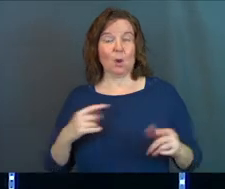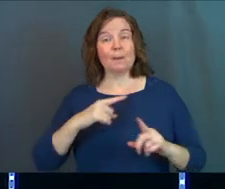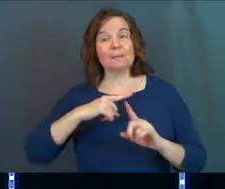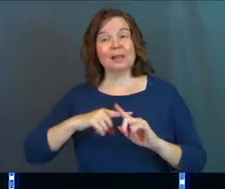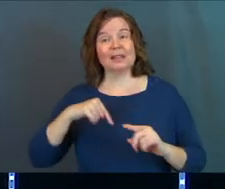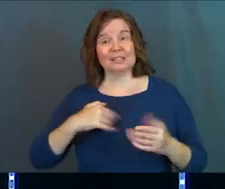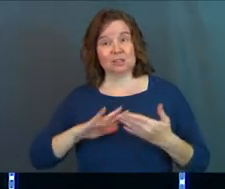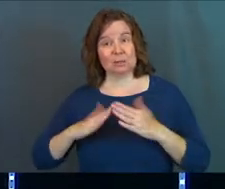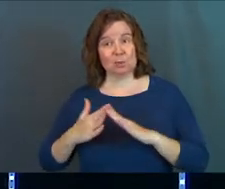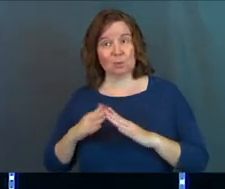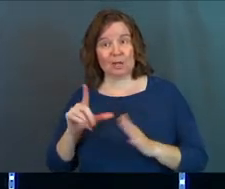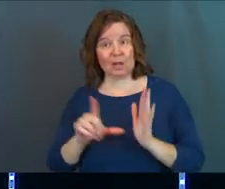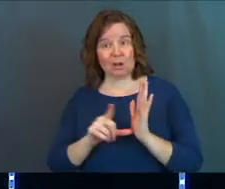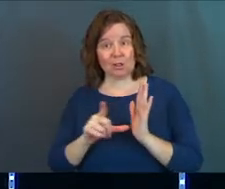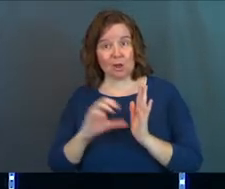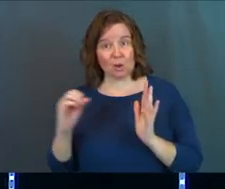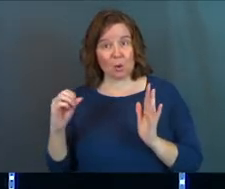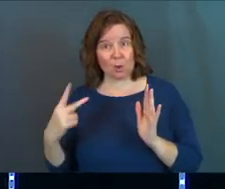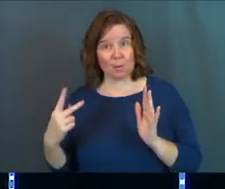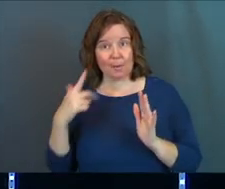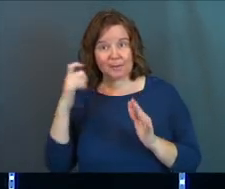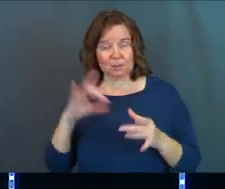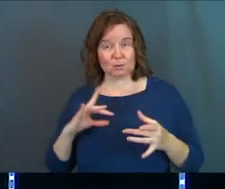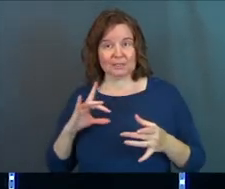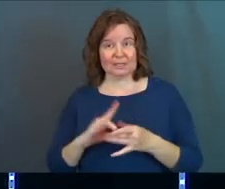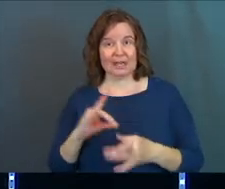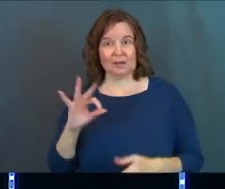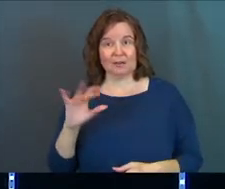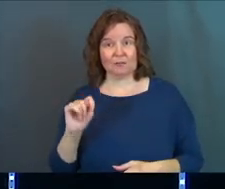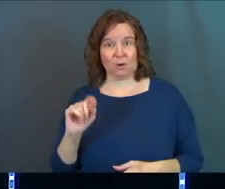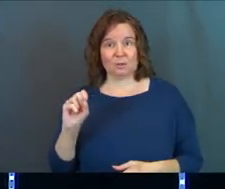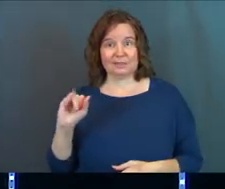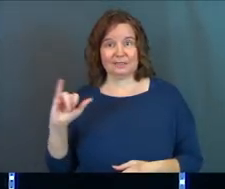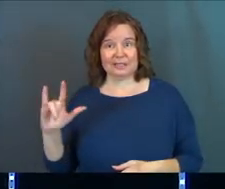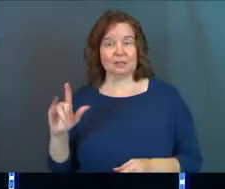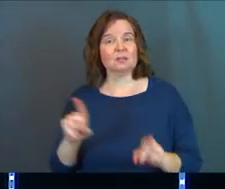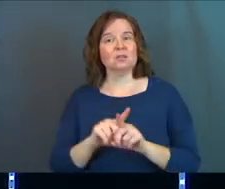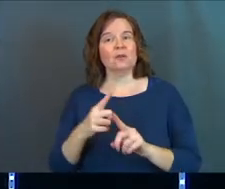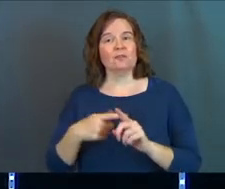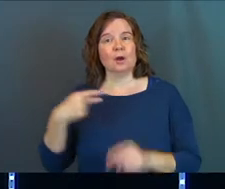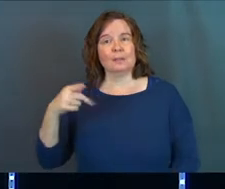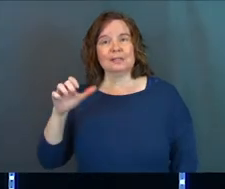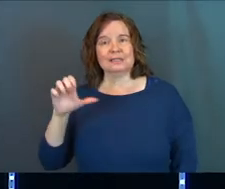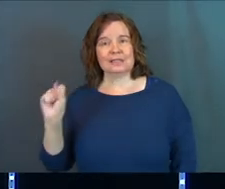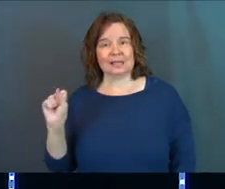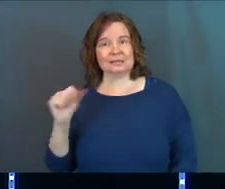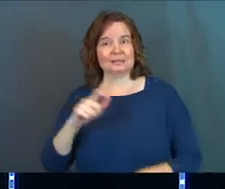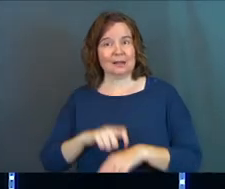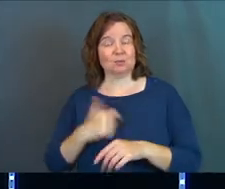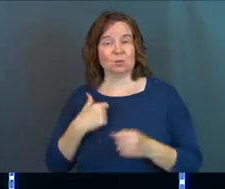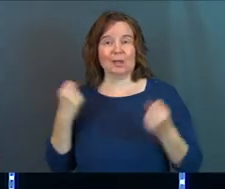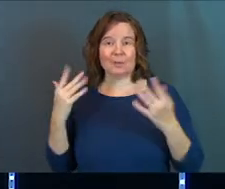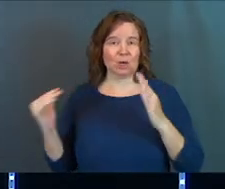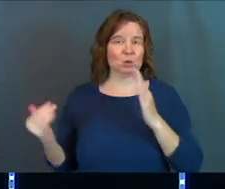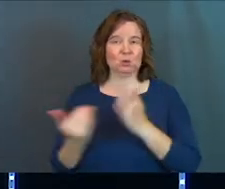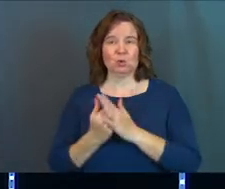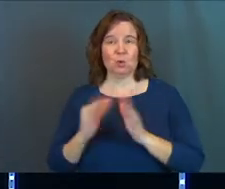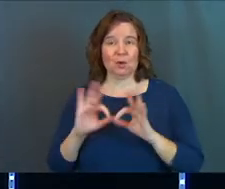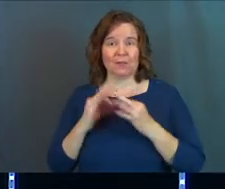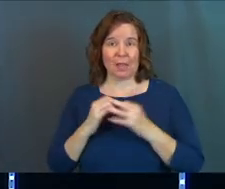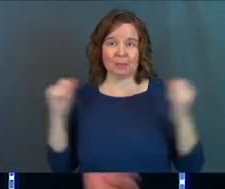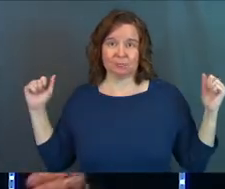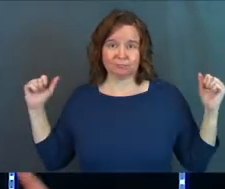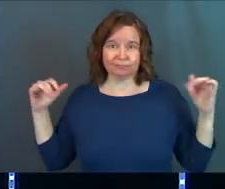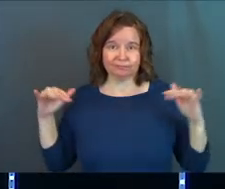Plus, in this community in Lawton, Oklahoma, because we're attached to Fort Sill, this is also coming out of PCS season, so we've got a bunch of brand new